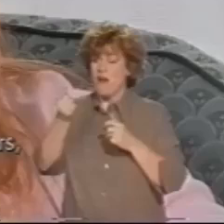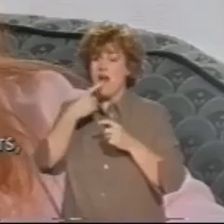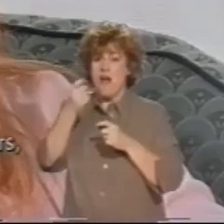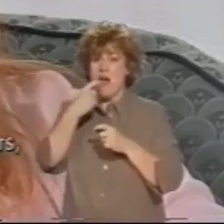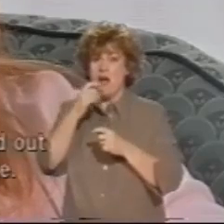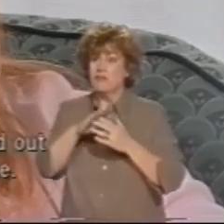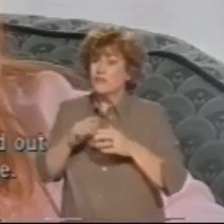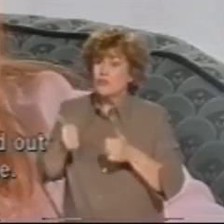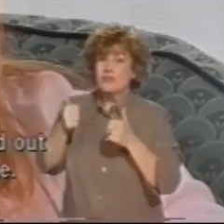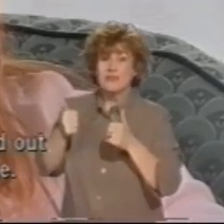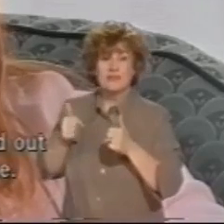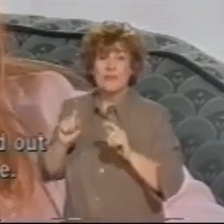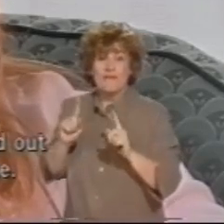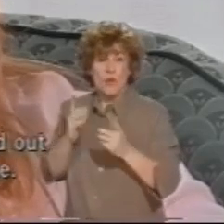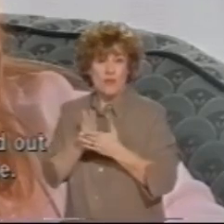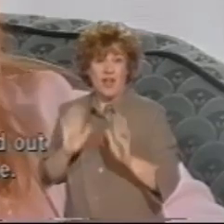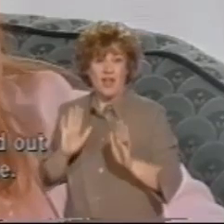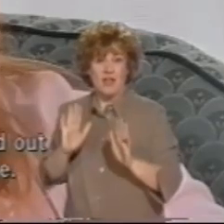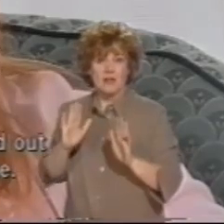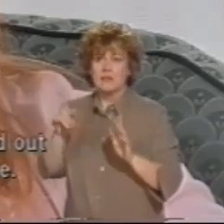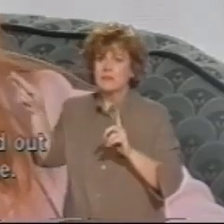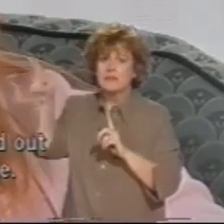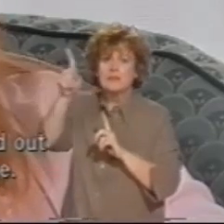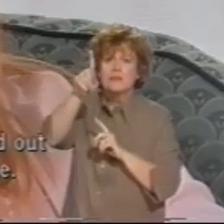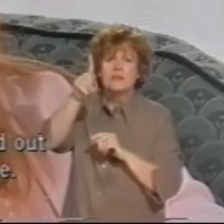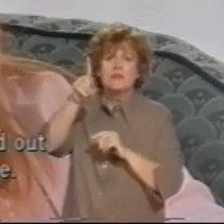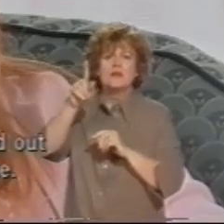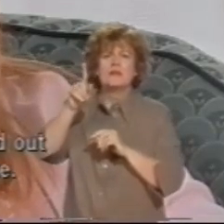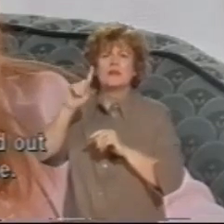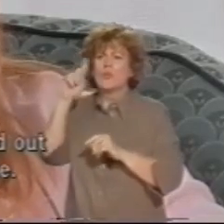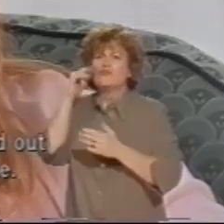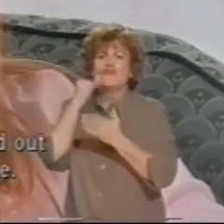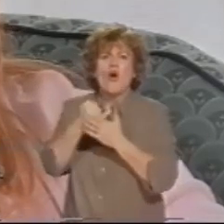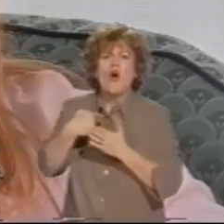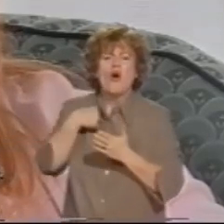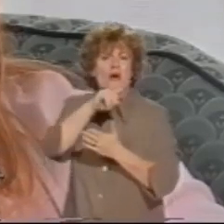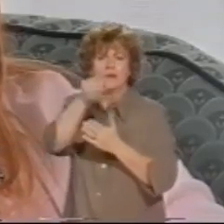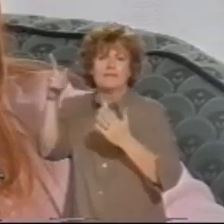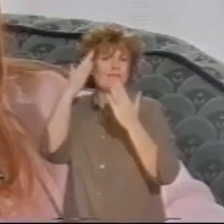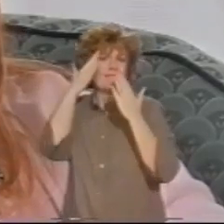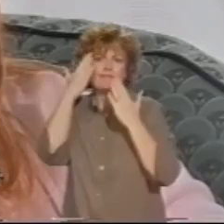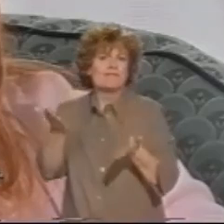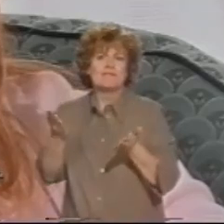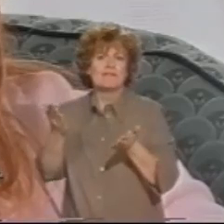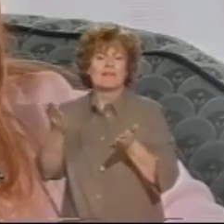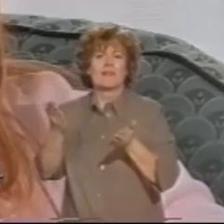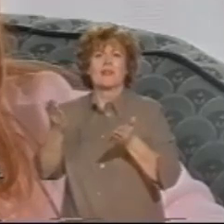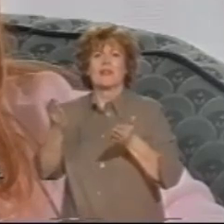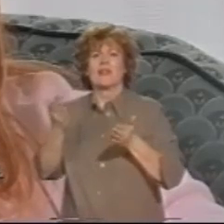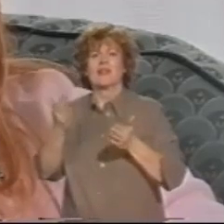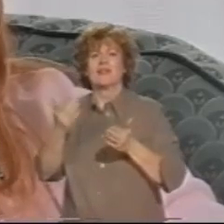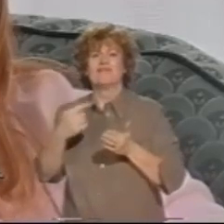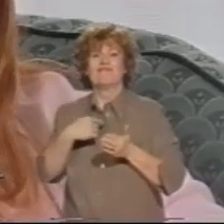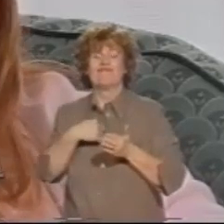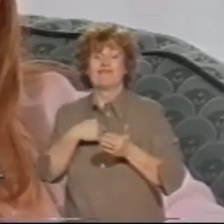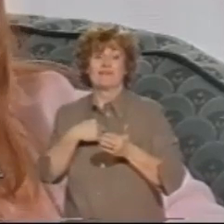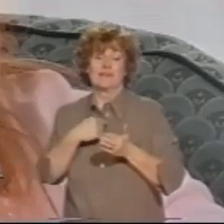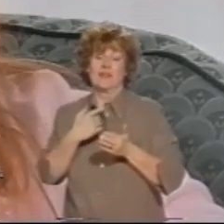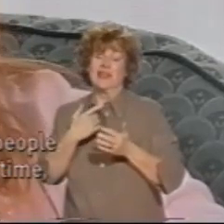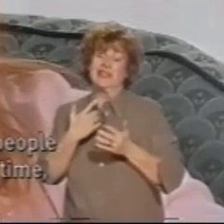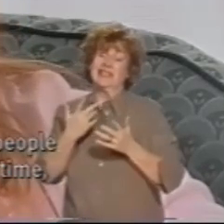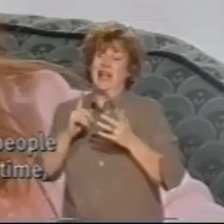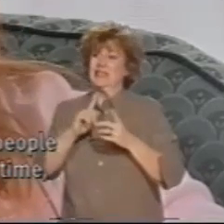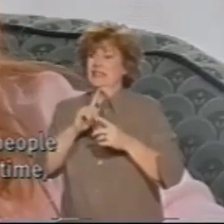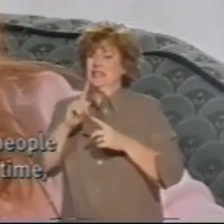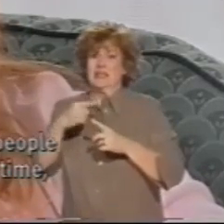reason, only that they couldn't find out what was wrong with me. And I became... I had lots of